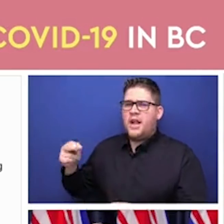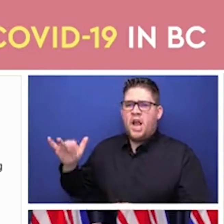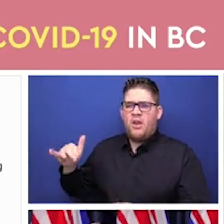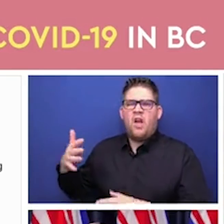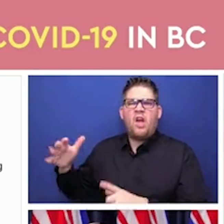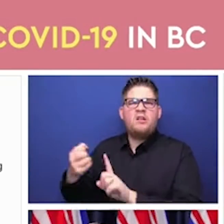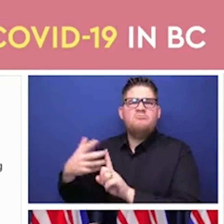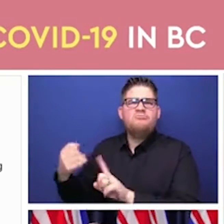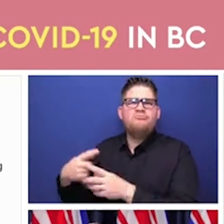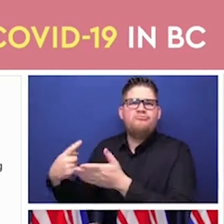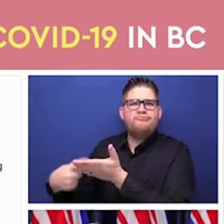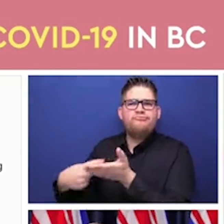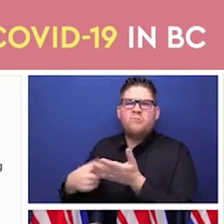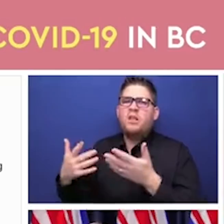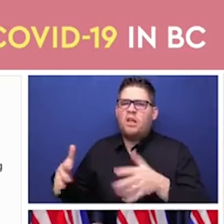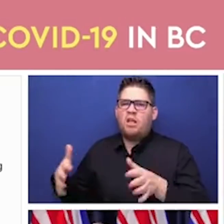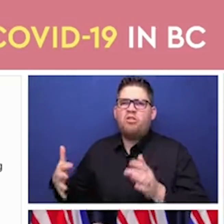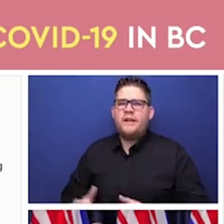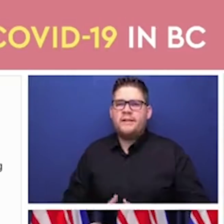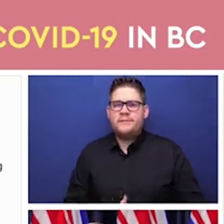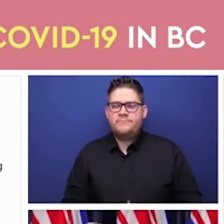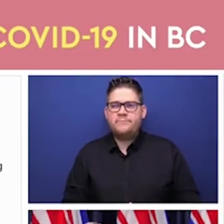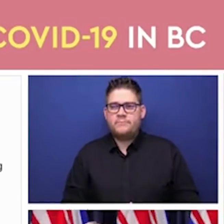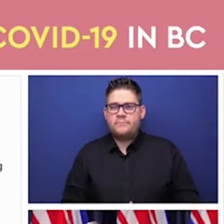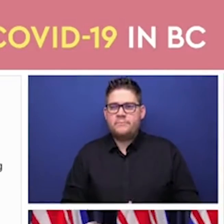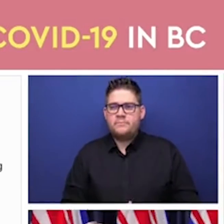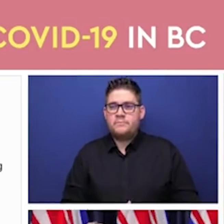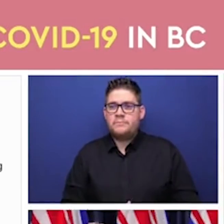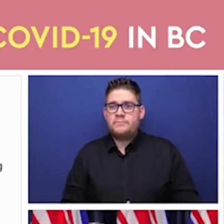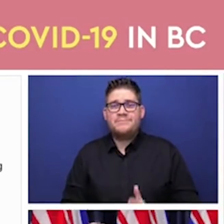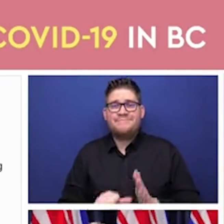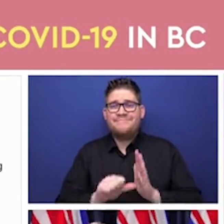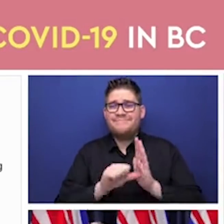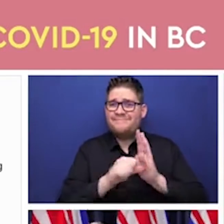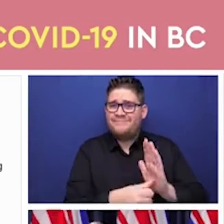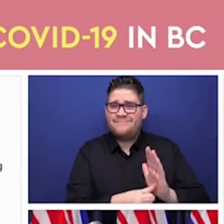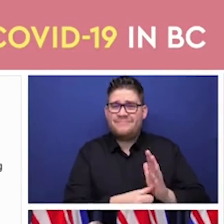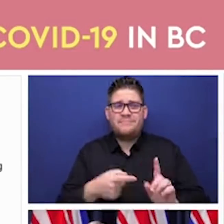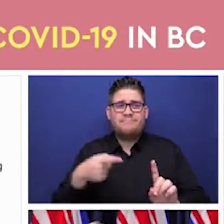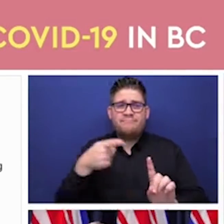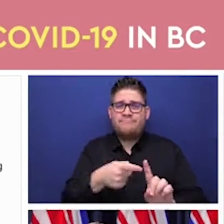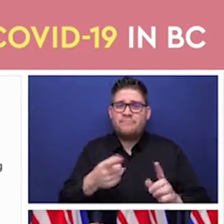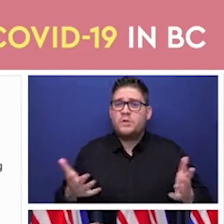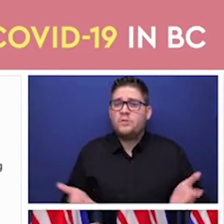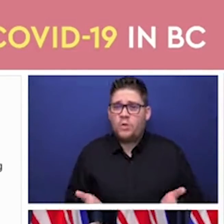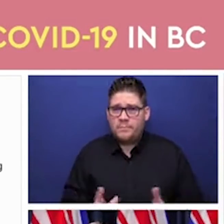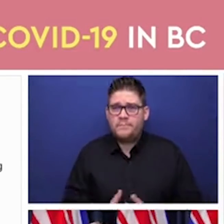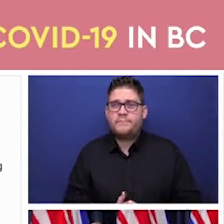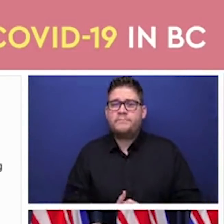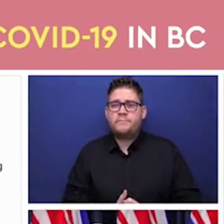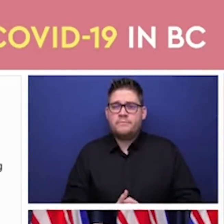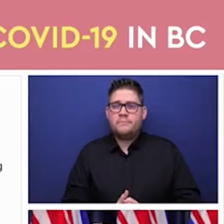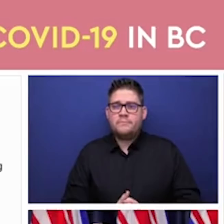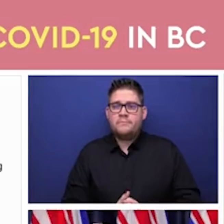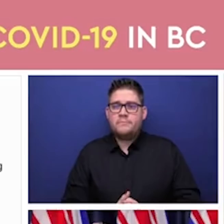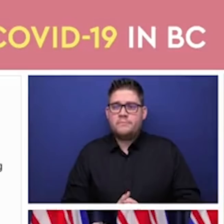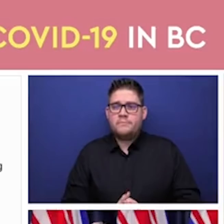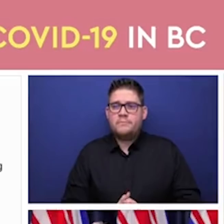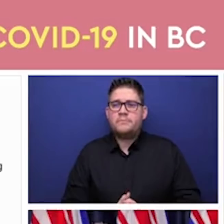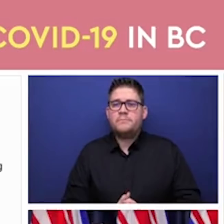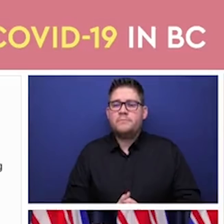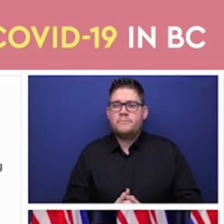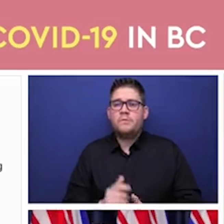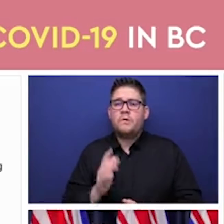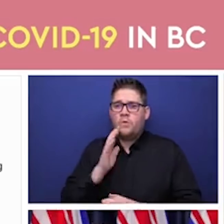I said, we will have about 70,000 extra dose ones to actually expand the spread for our